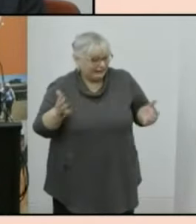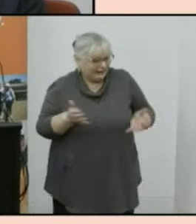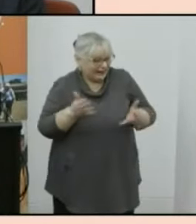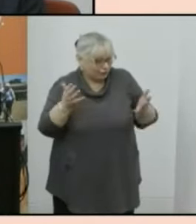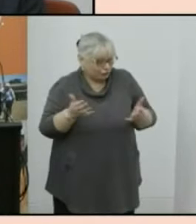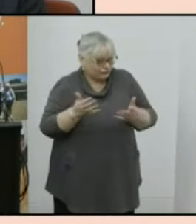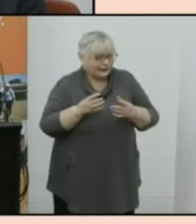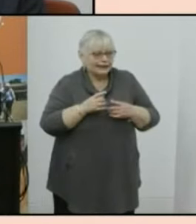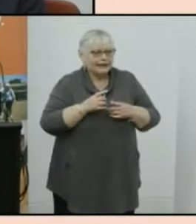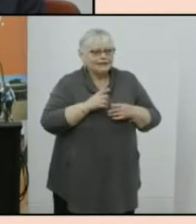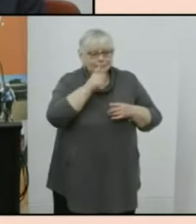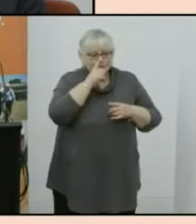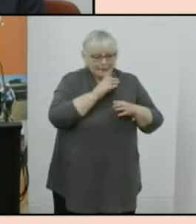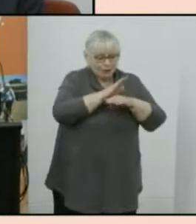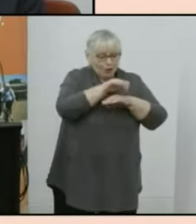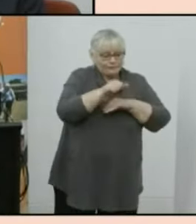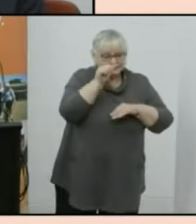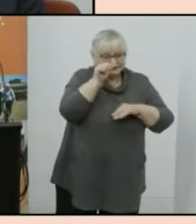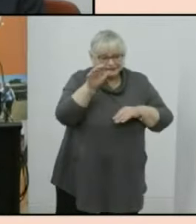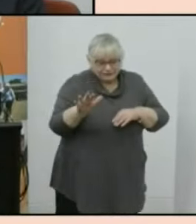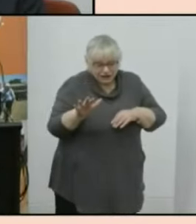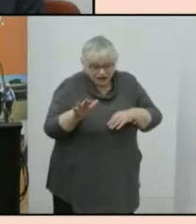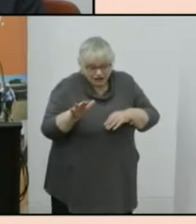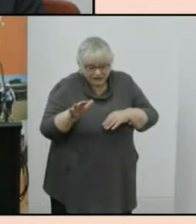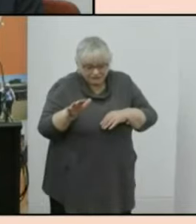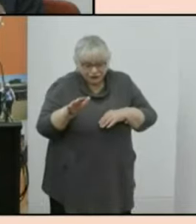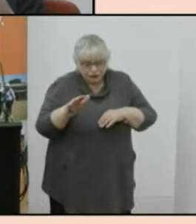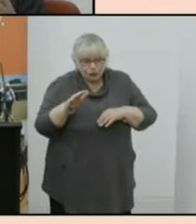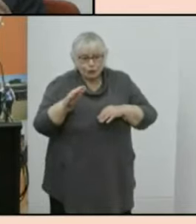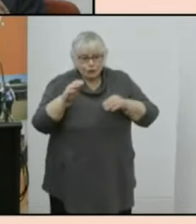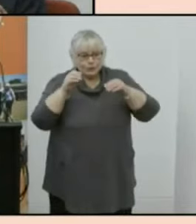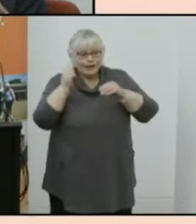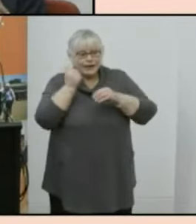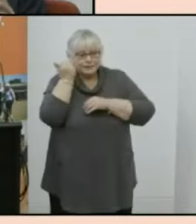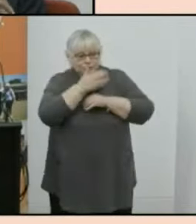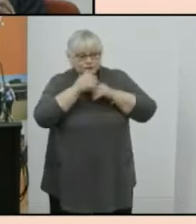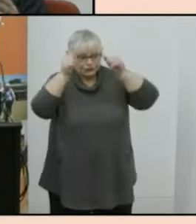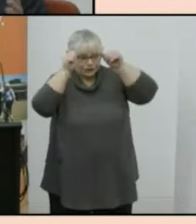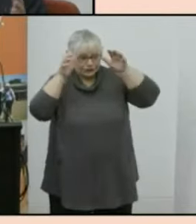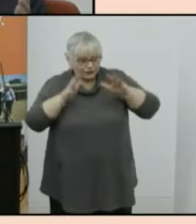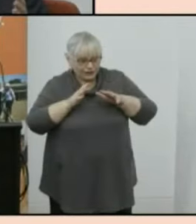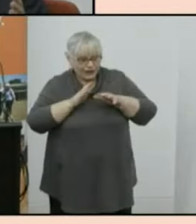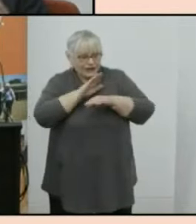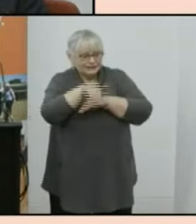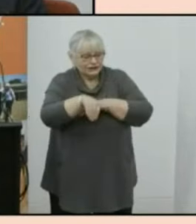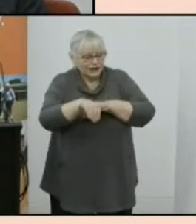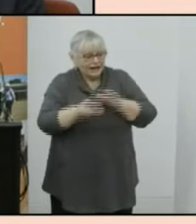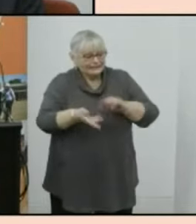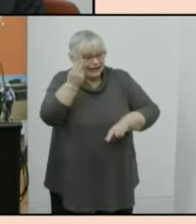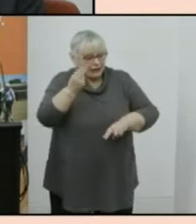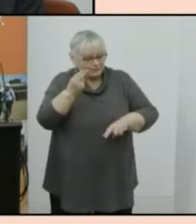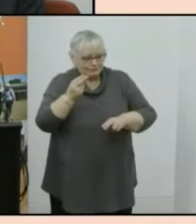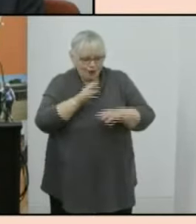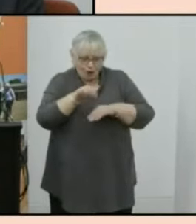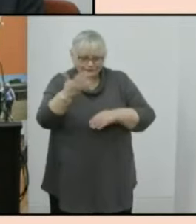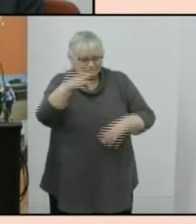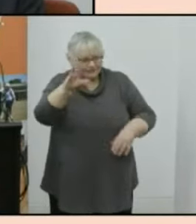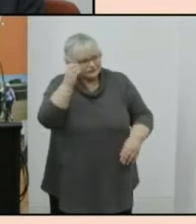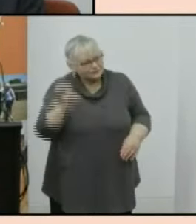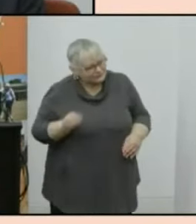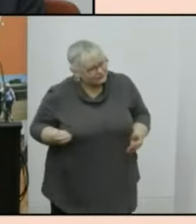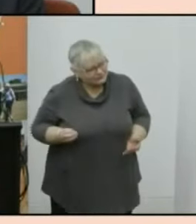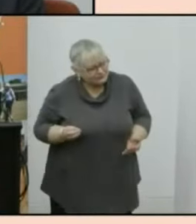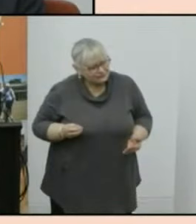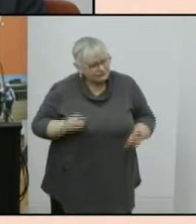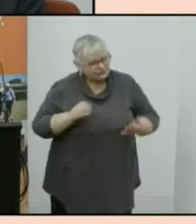proportion of people who are over 65 who are Aboriginal and Torres Strait Islanders has gone up by near by roughly 50 percent so there's a big